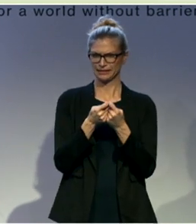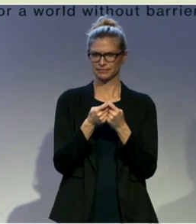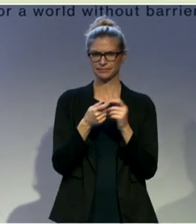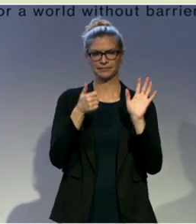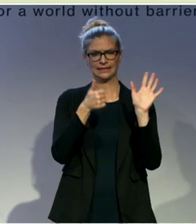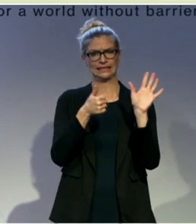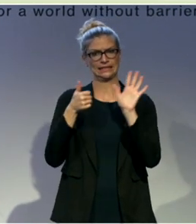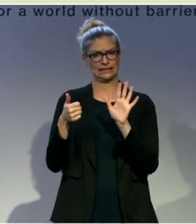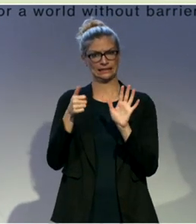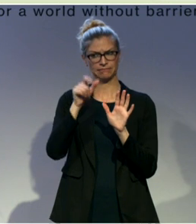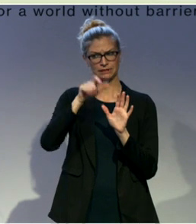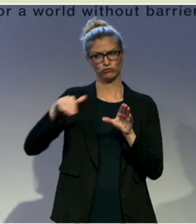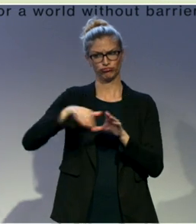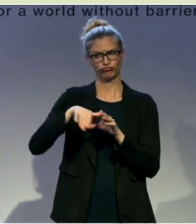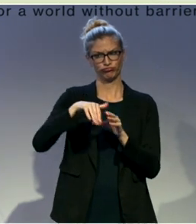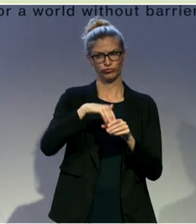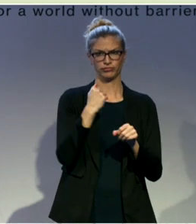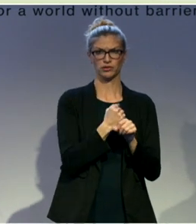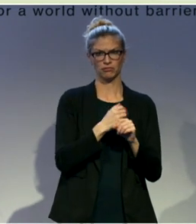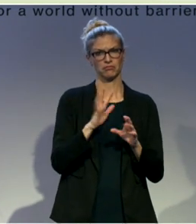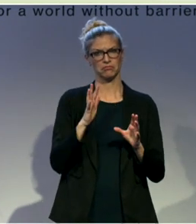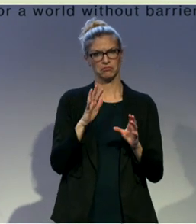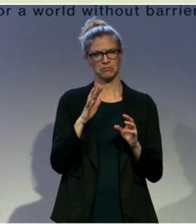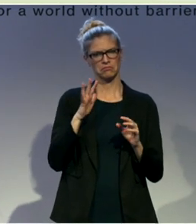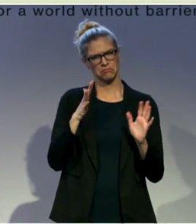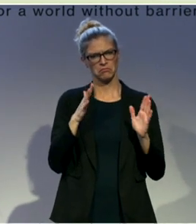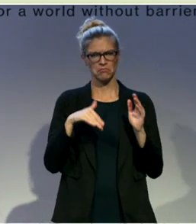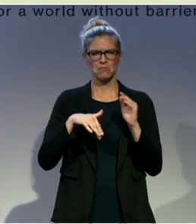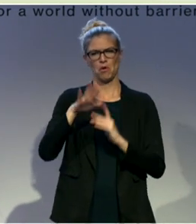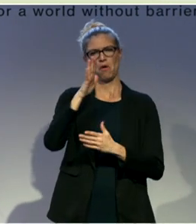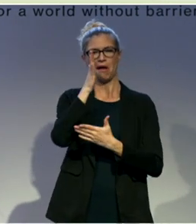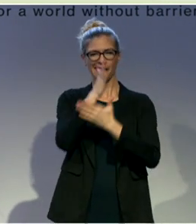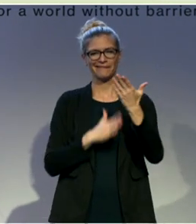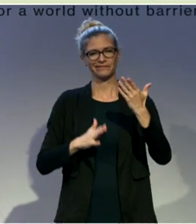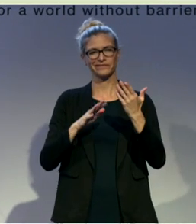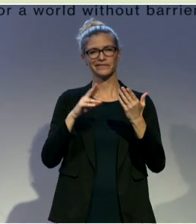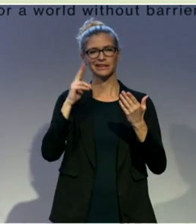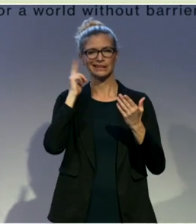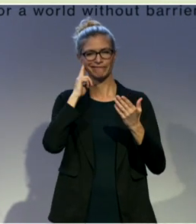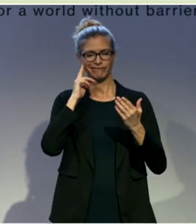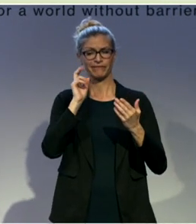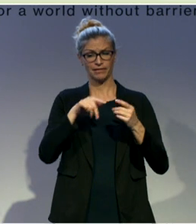30 of them are deaf or hard of hearing, but all of them are excellent in sign language.